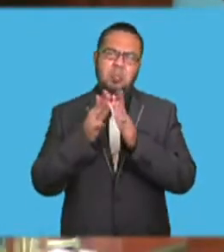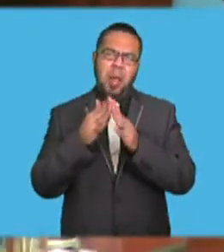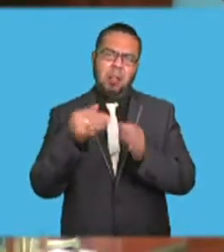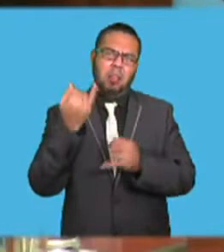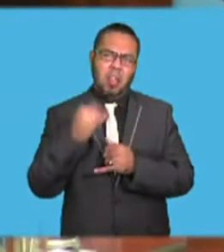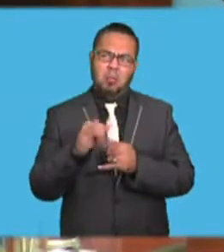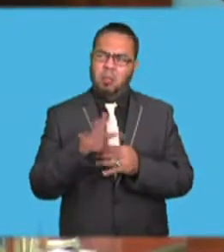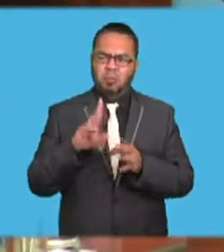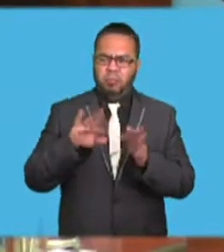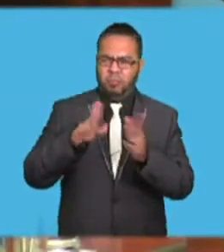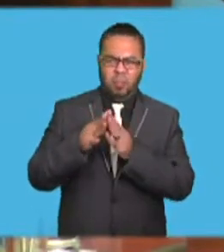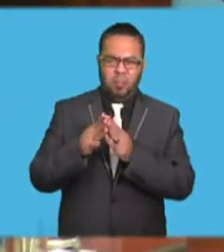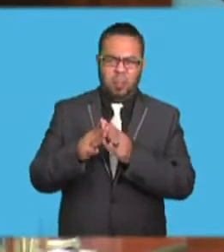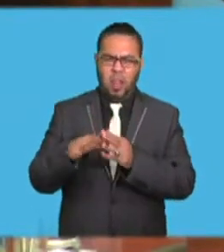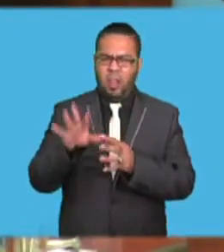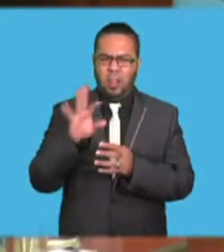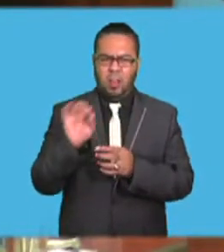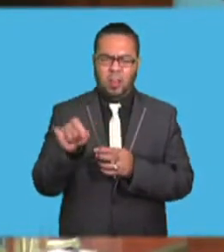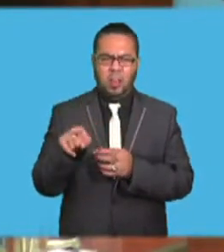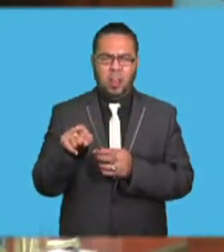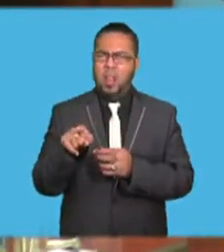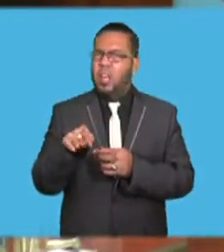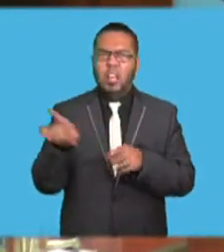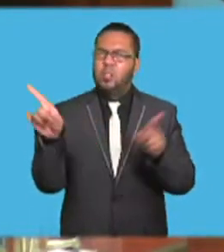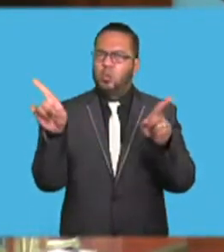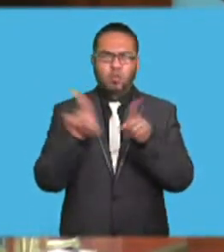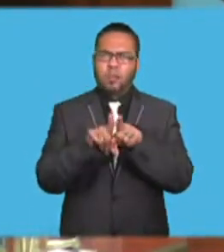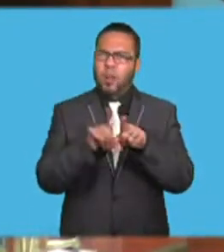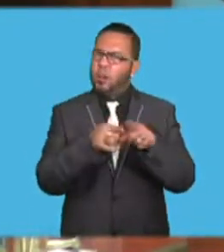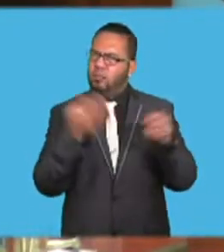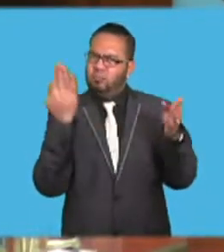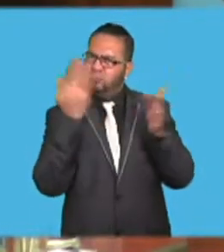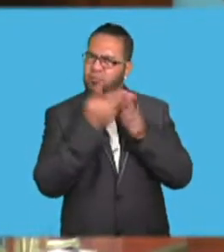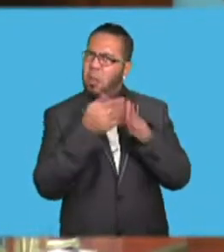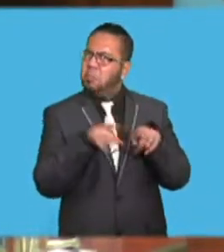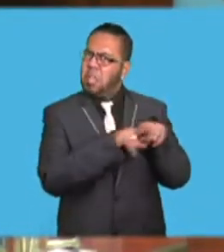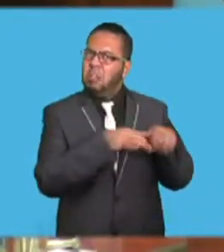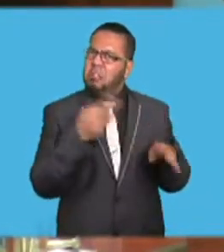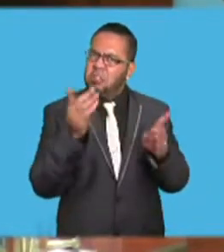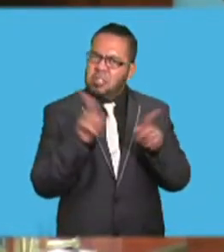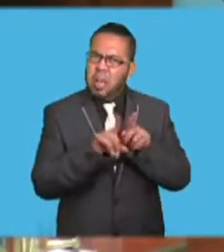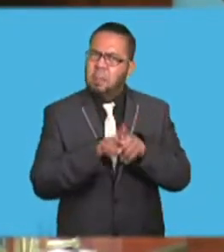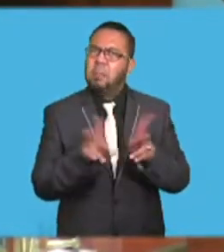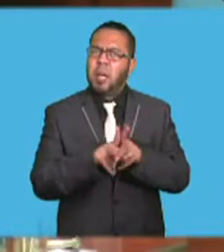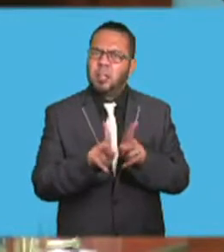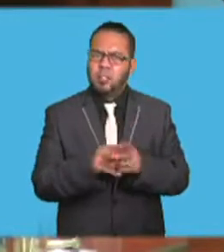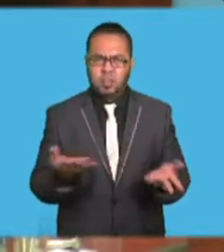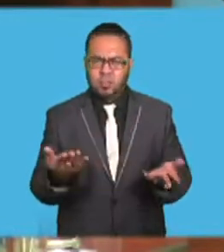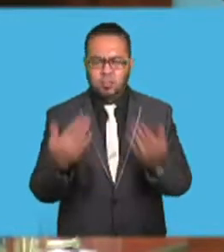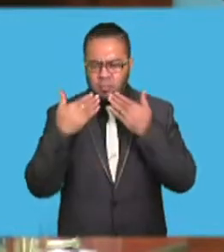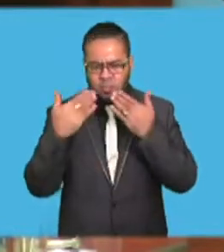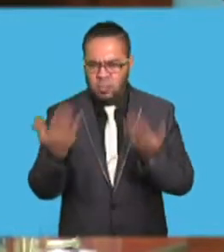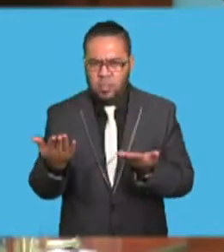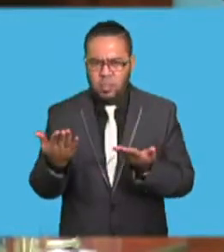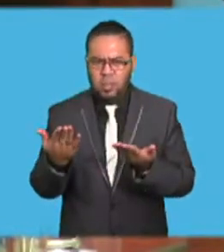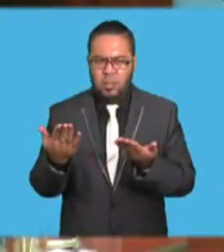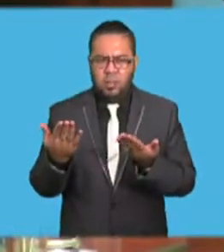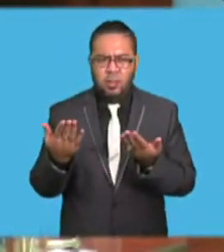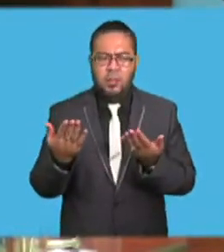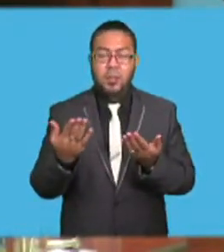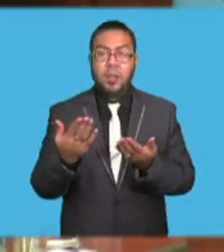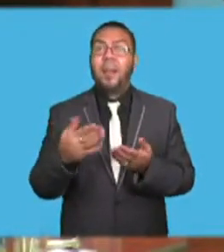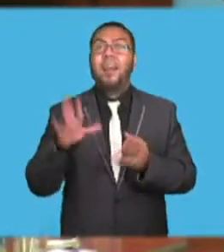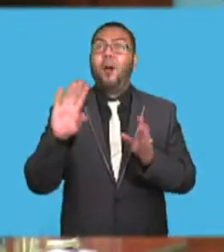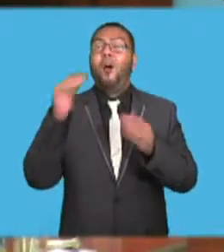all, there's an understanding that we were referring to the same partnership. Thank Thank you. Thank Honourable Minister for